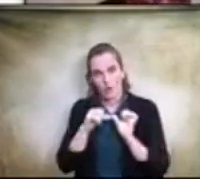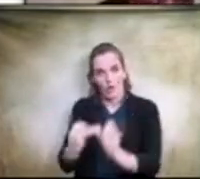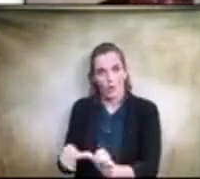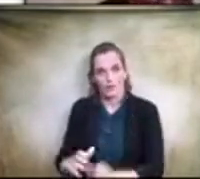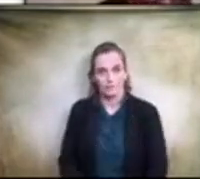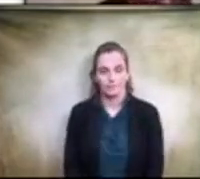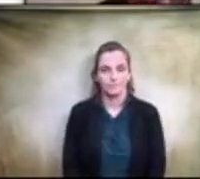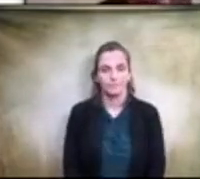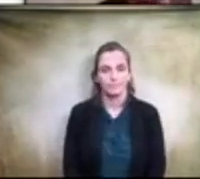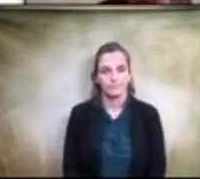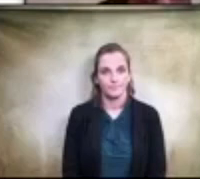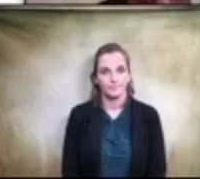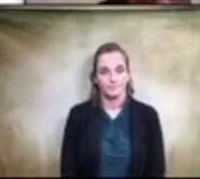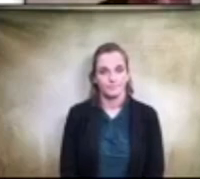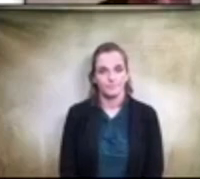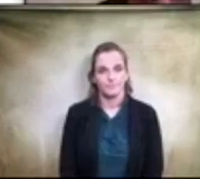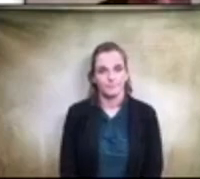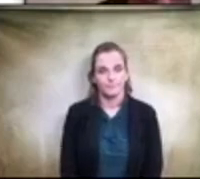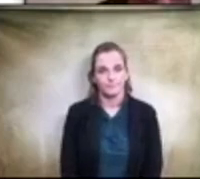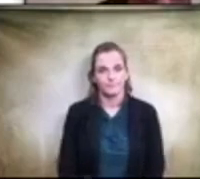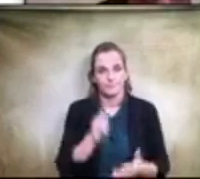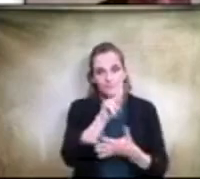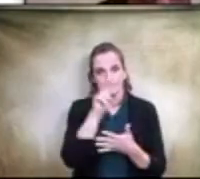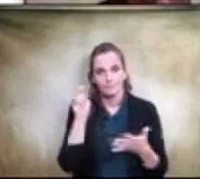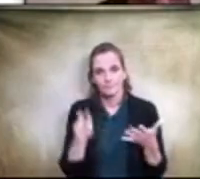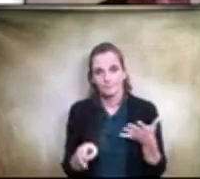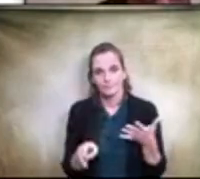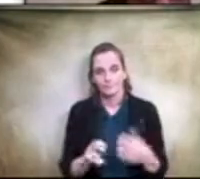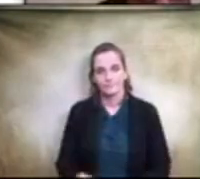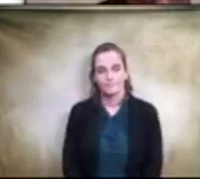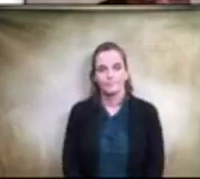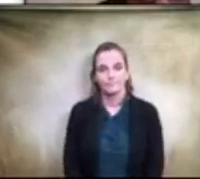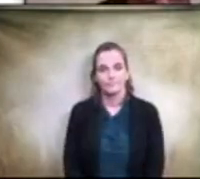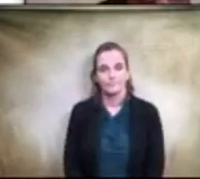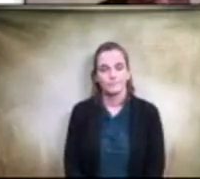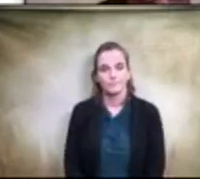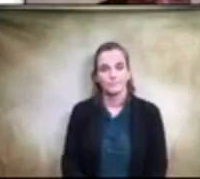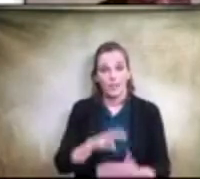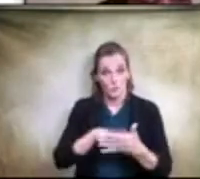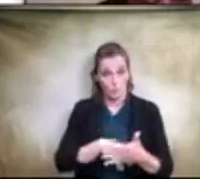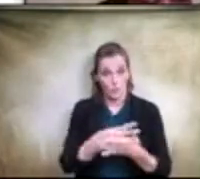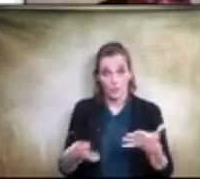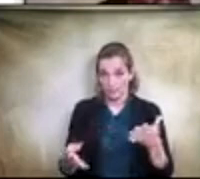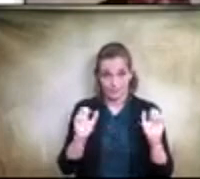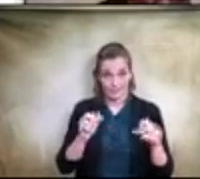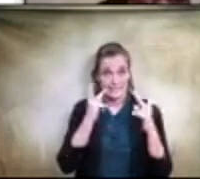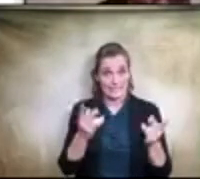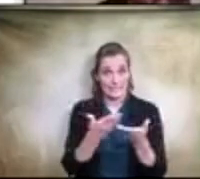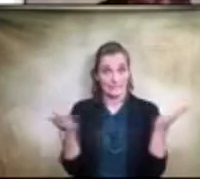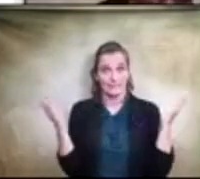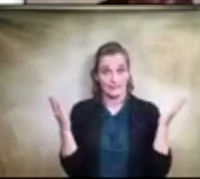So I will jump to the actual spreadsheet. Is everyone able to see this spreadsheet?